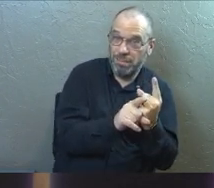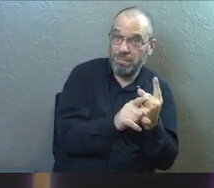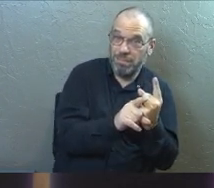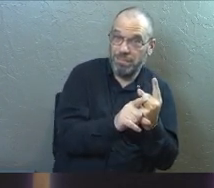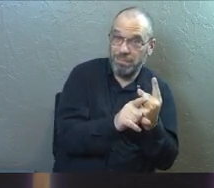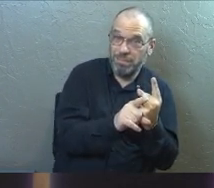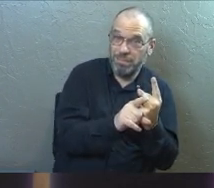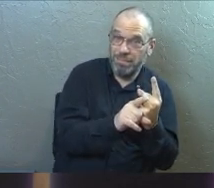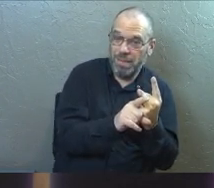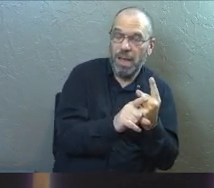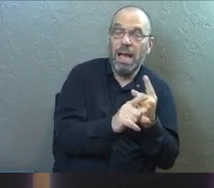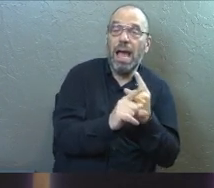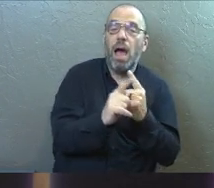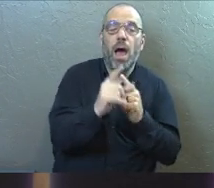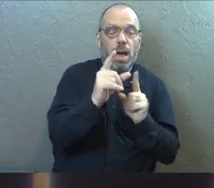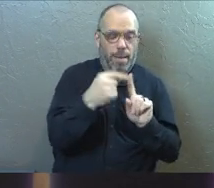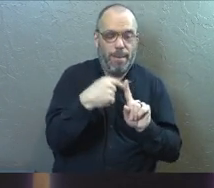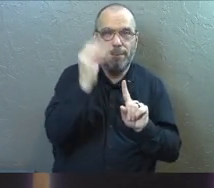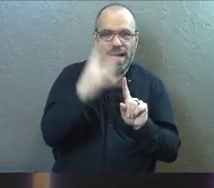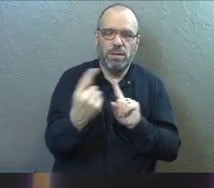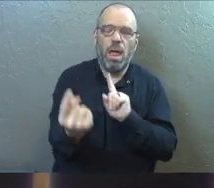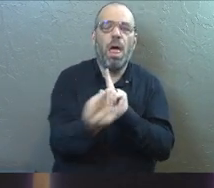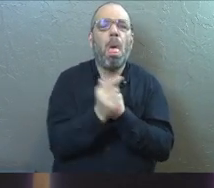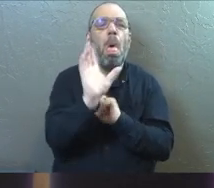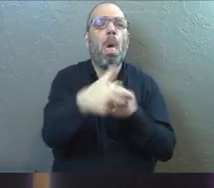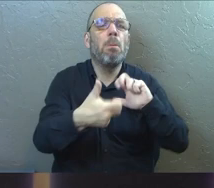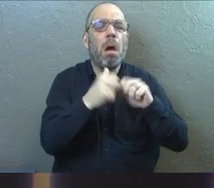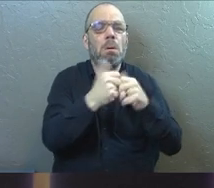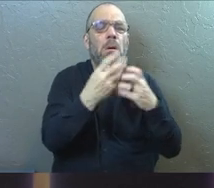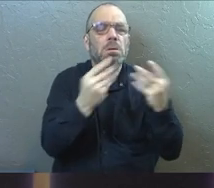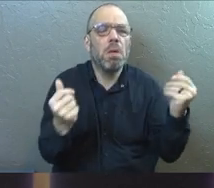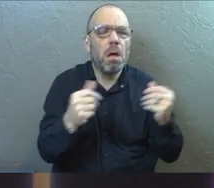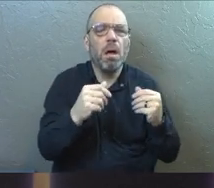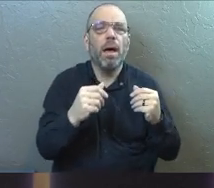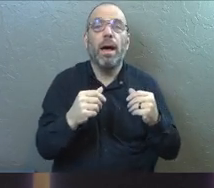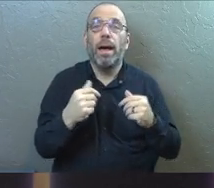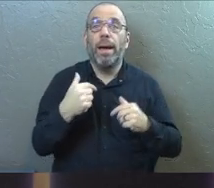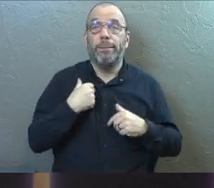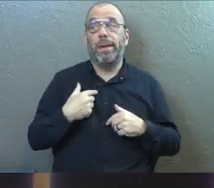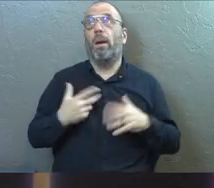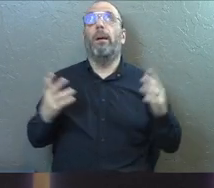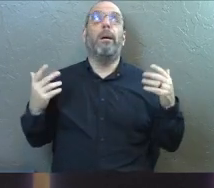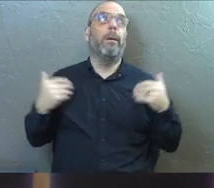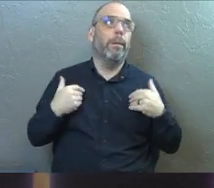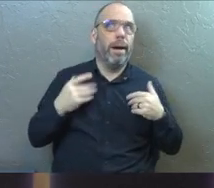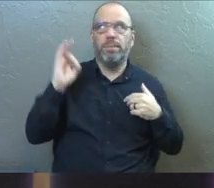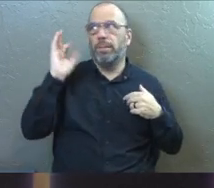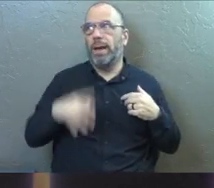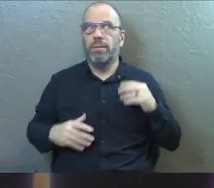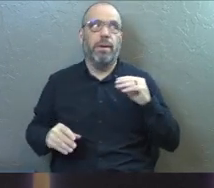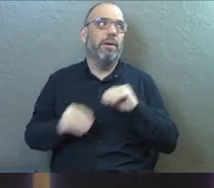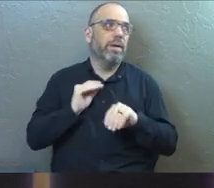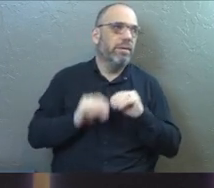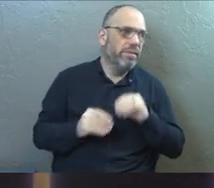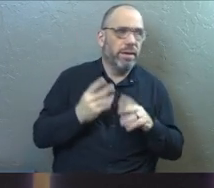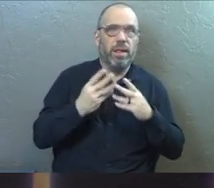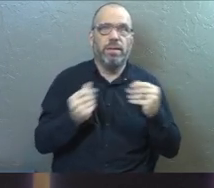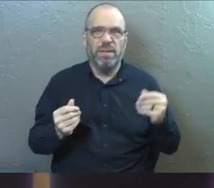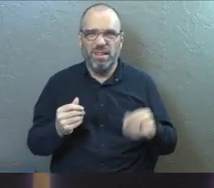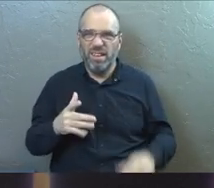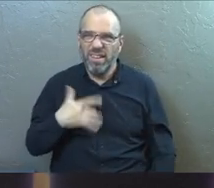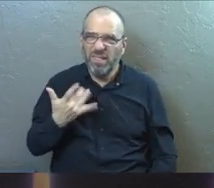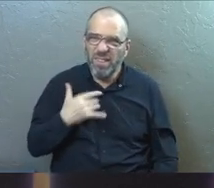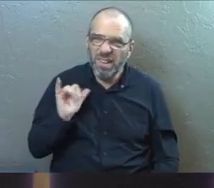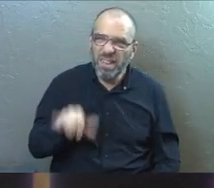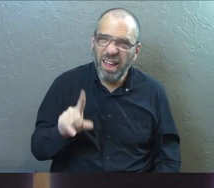If somebody comes to the pastor and asks for a problem to be solved, I guess I better fix it. You feel